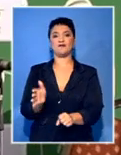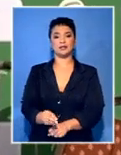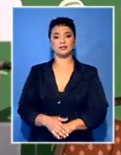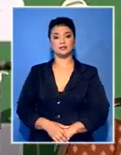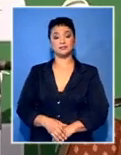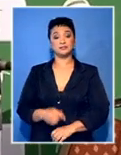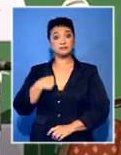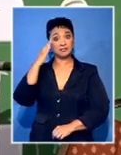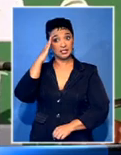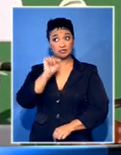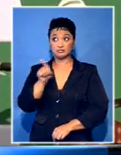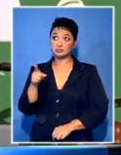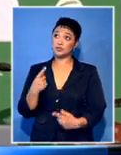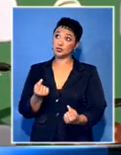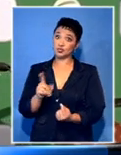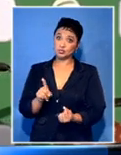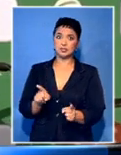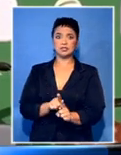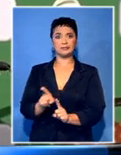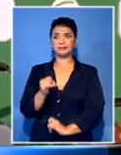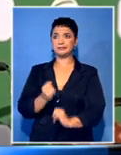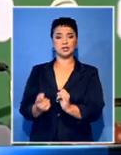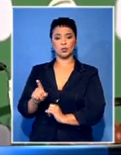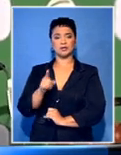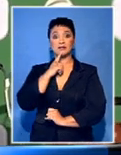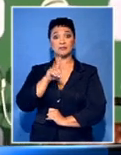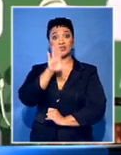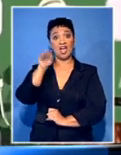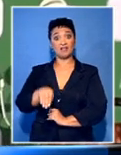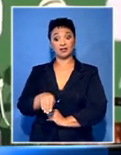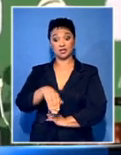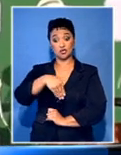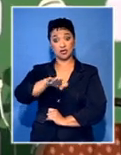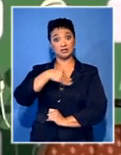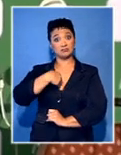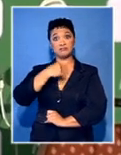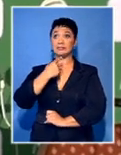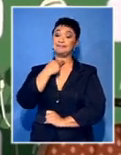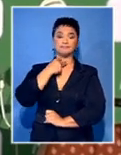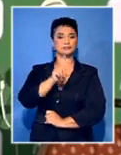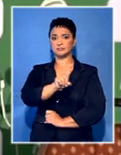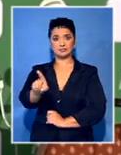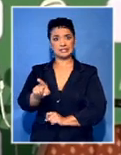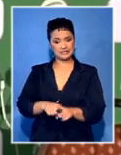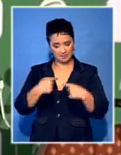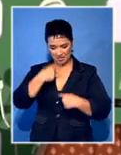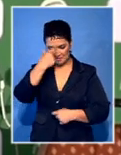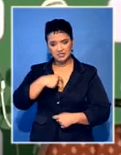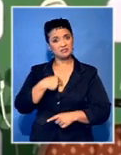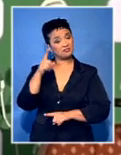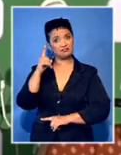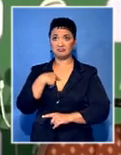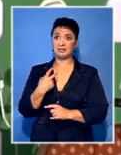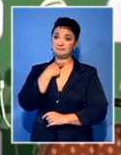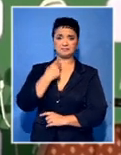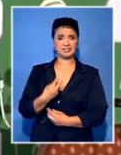had done and exactly what I had not done and I was not going to fail cricket in South Africa and certainly I was not going to fail myself personally as